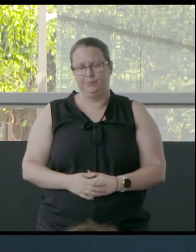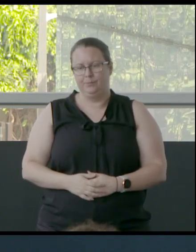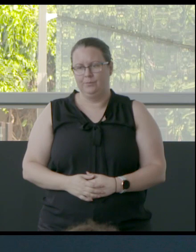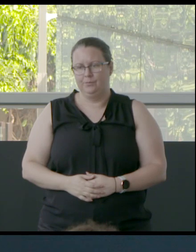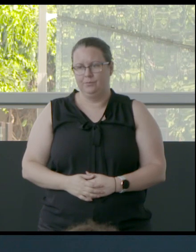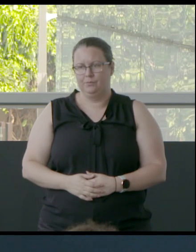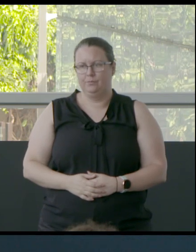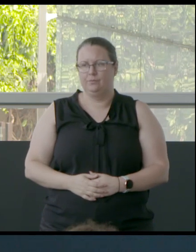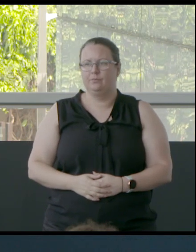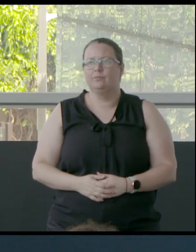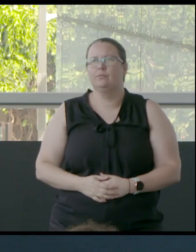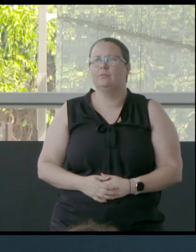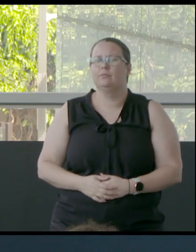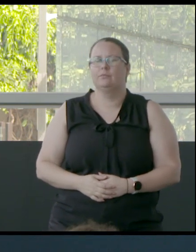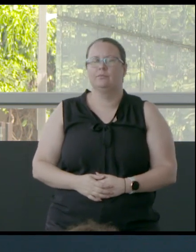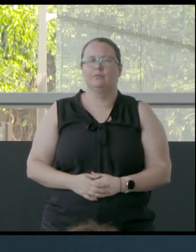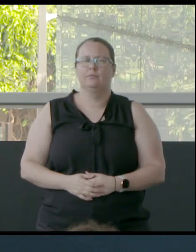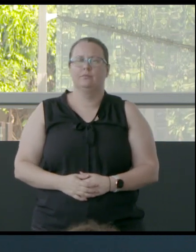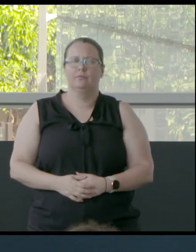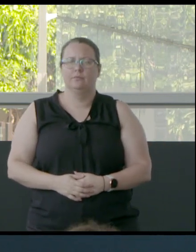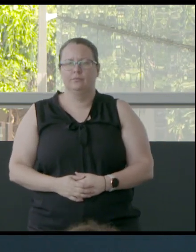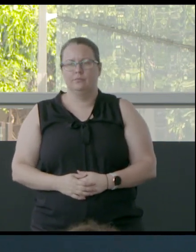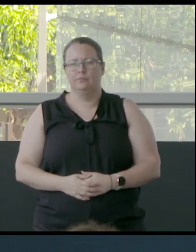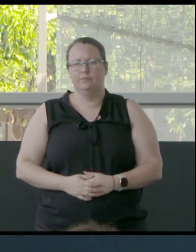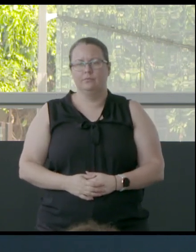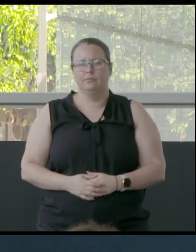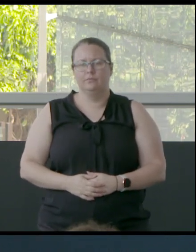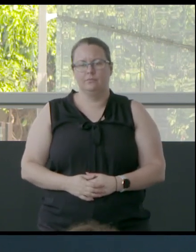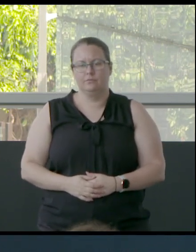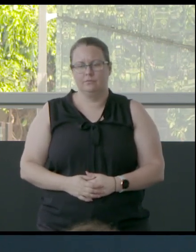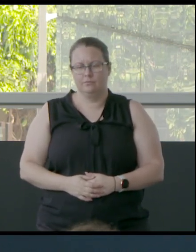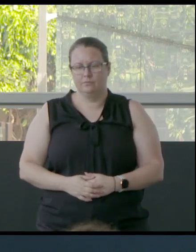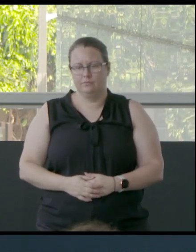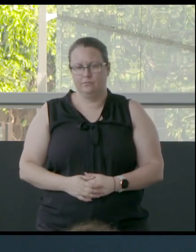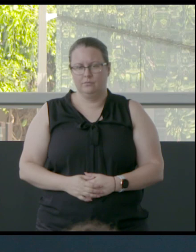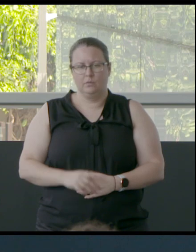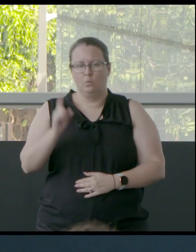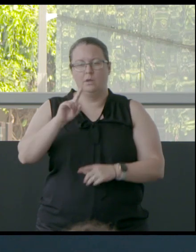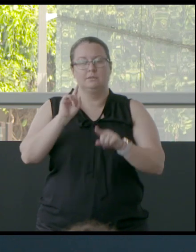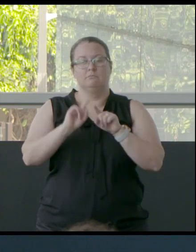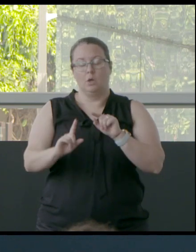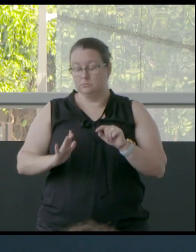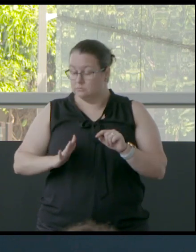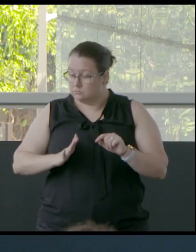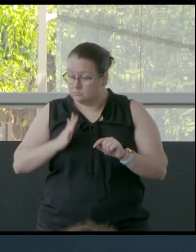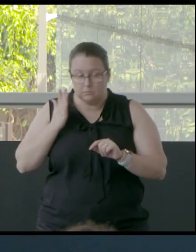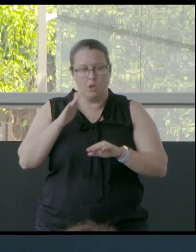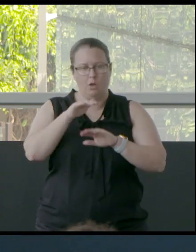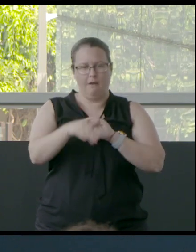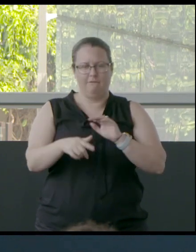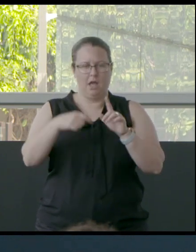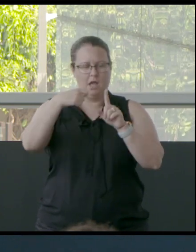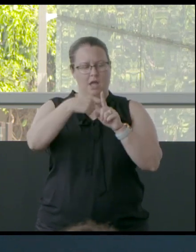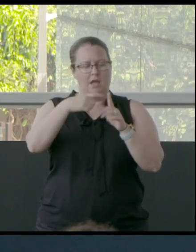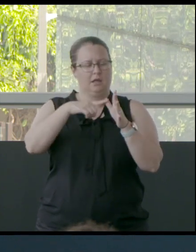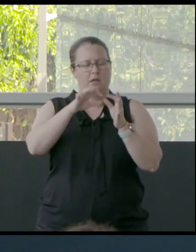One of the most incredible facts about Karbora in particular, which is a deep